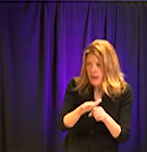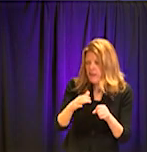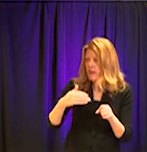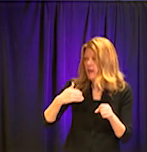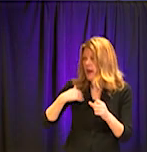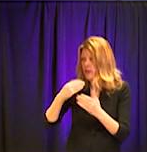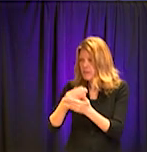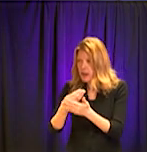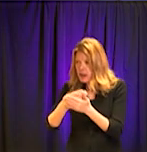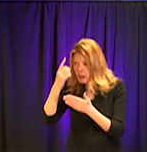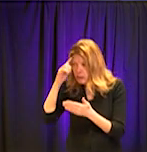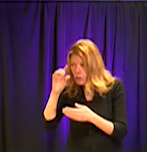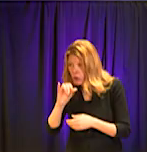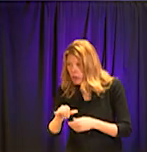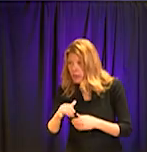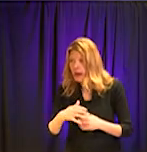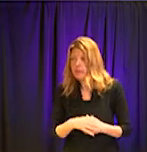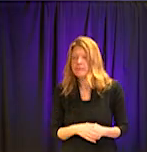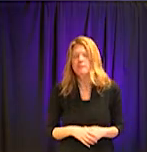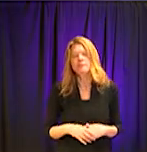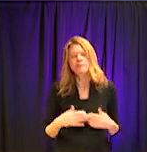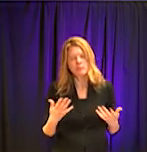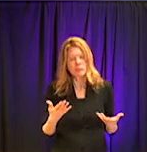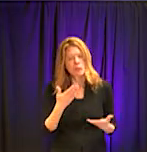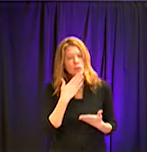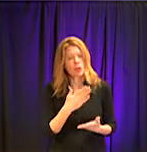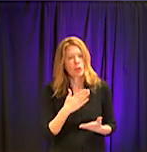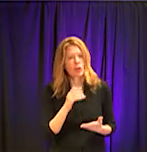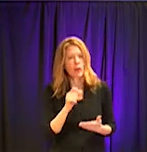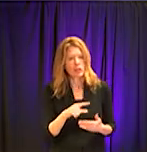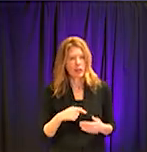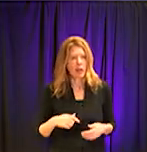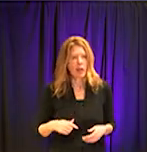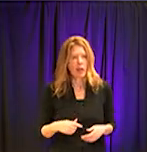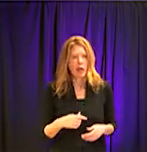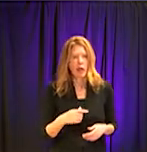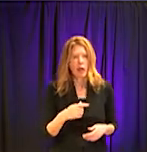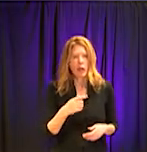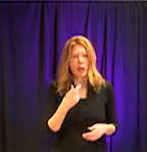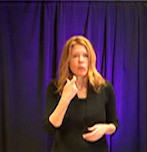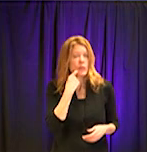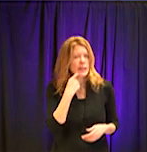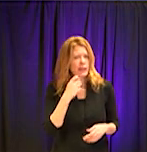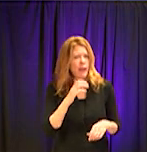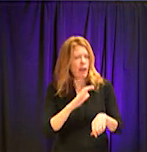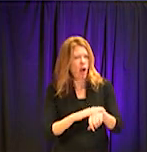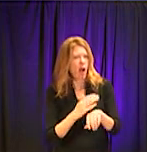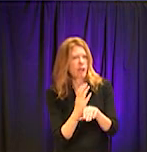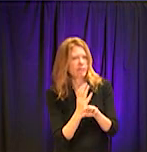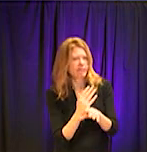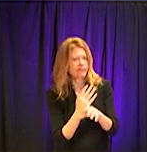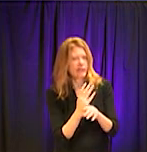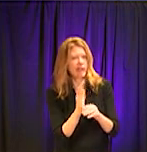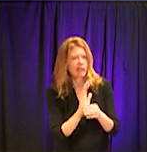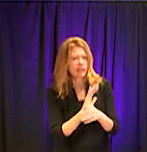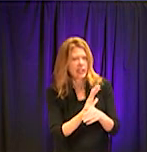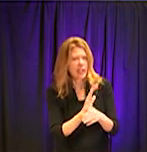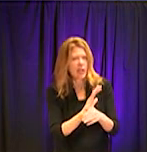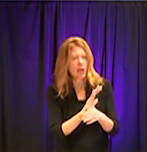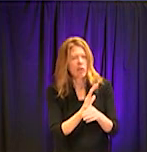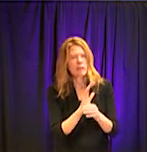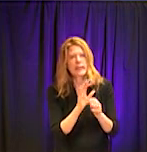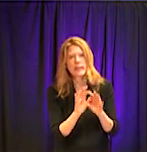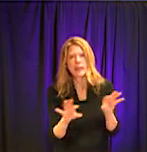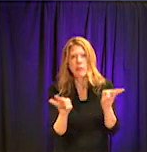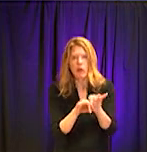provide? Well, one of the things as was shown, I think, in the video that is extremely helpful to all emergency